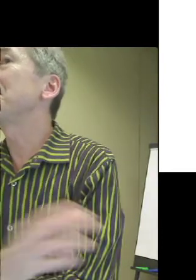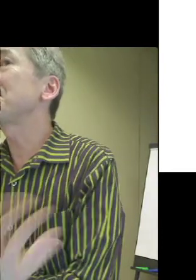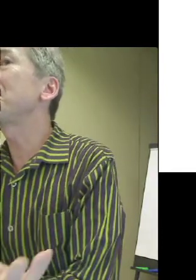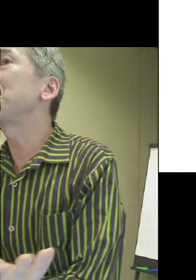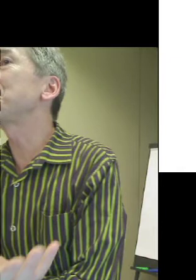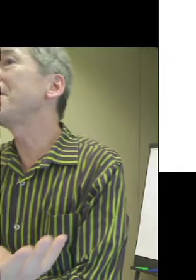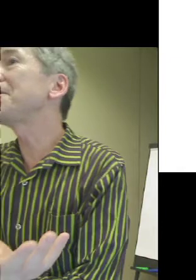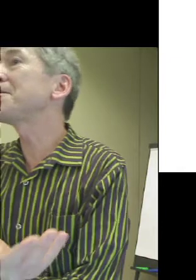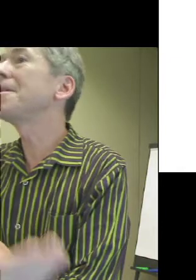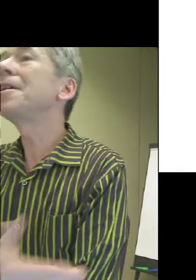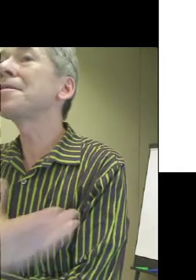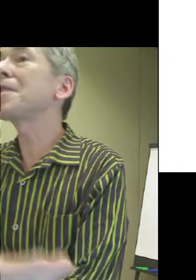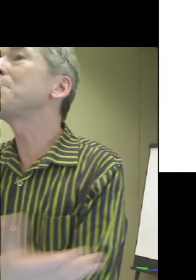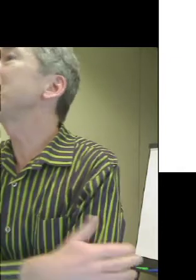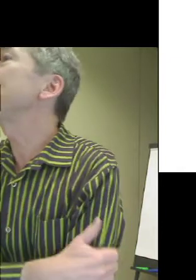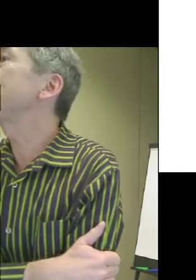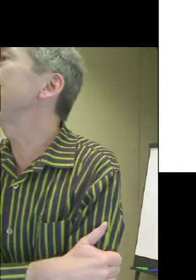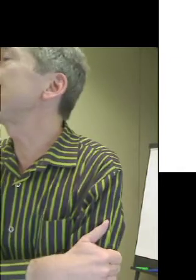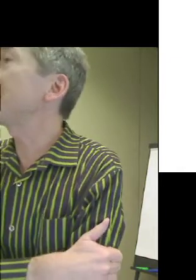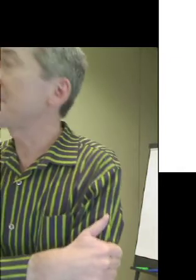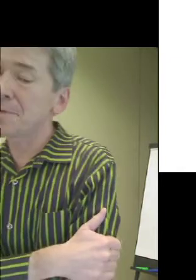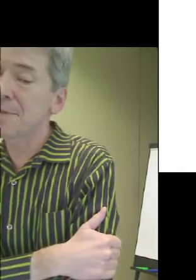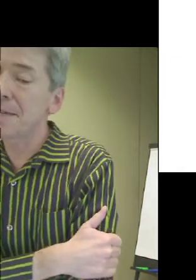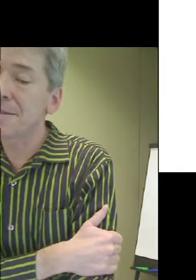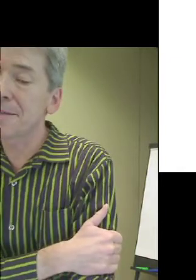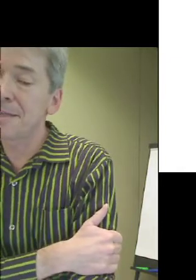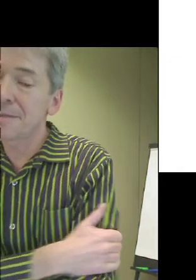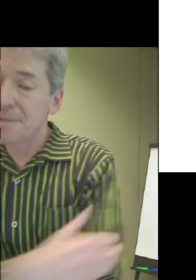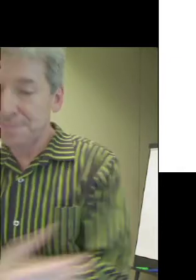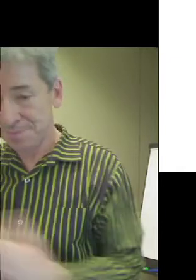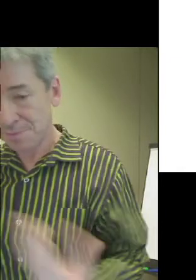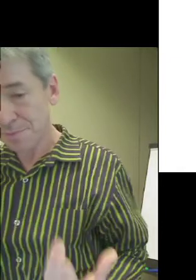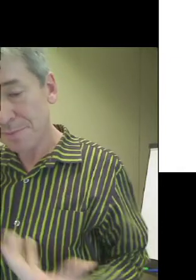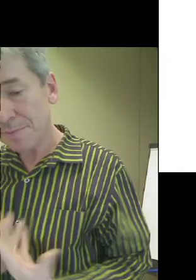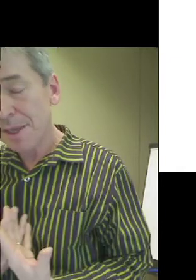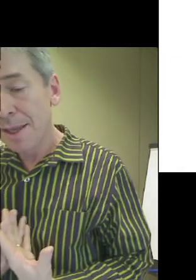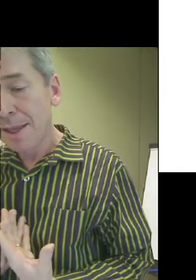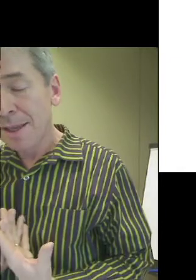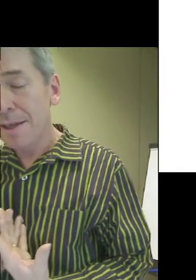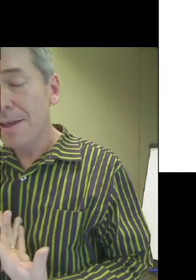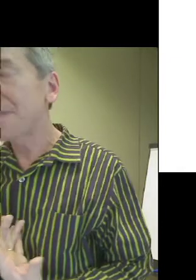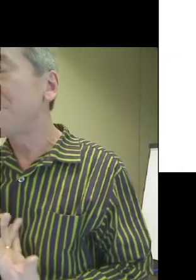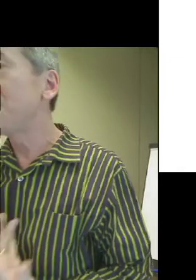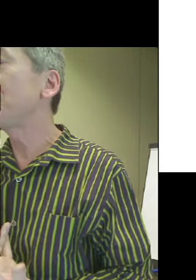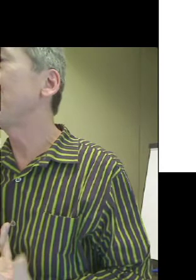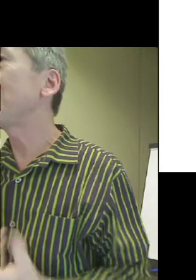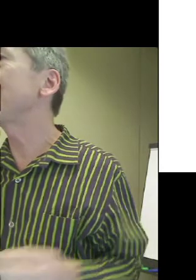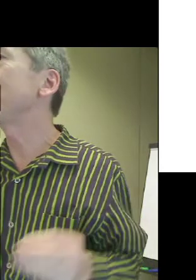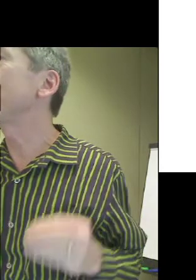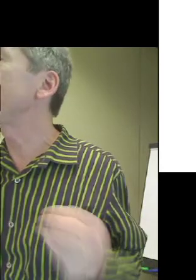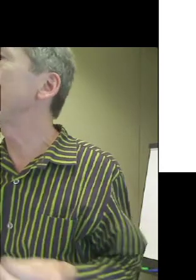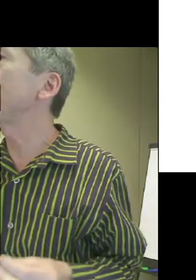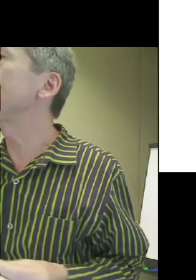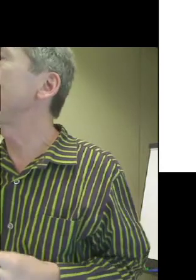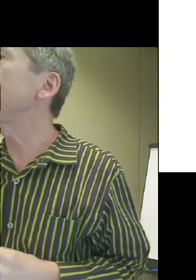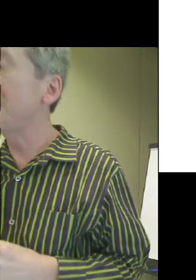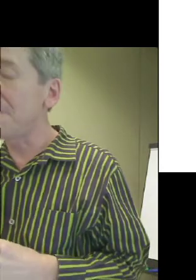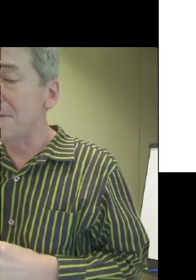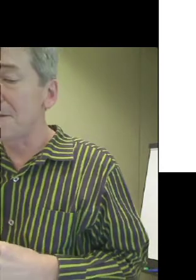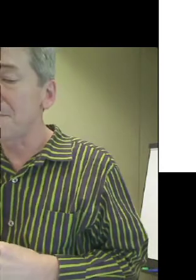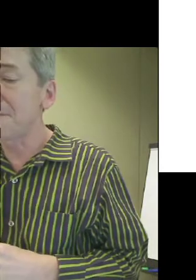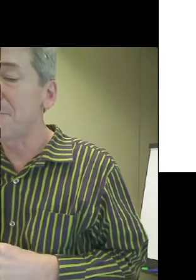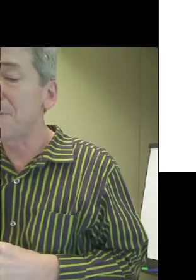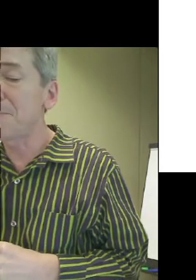of a total population somewhat exceeding that of the United States, had a beautiful policy on independent